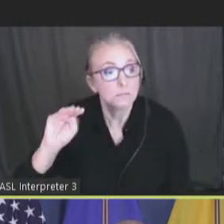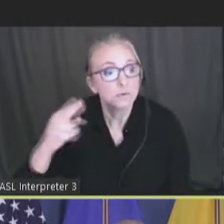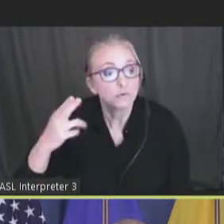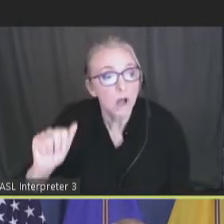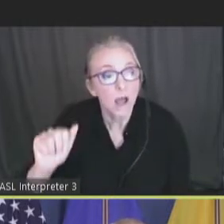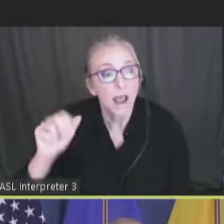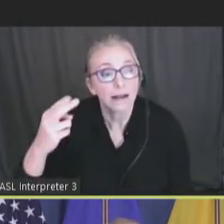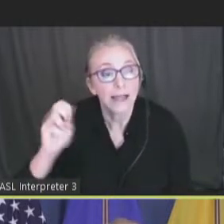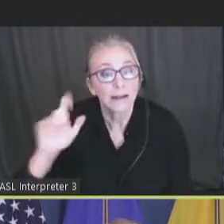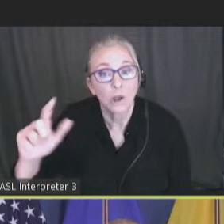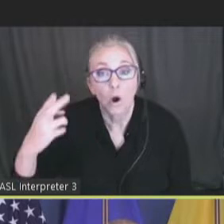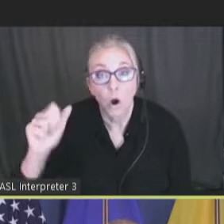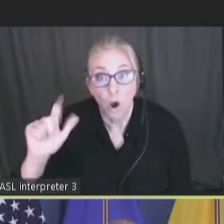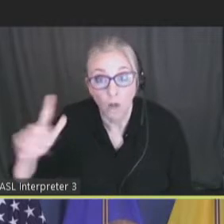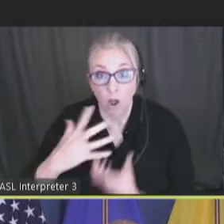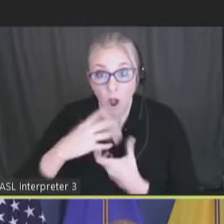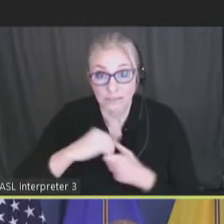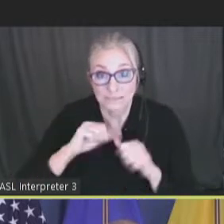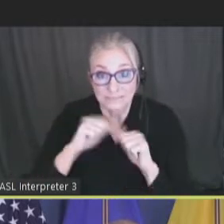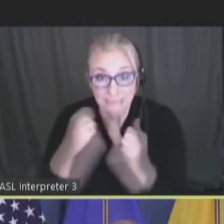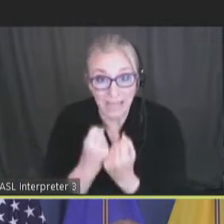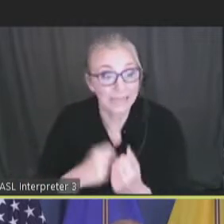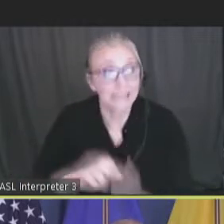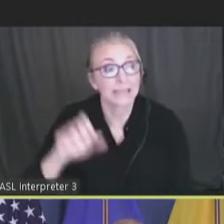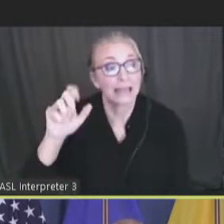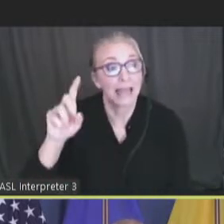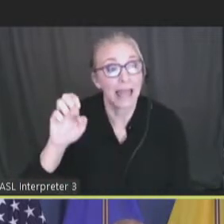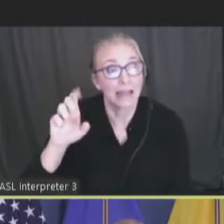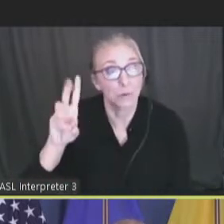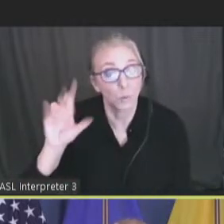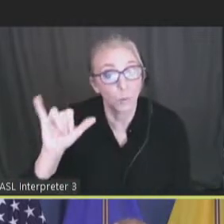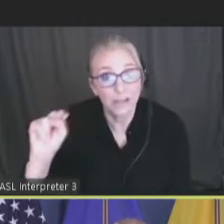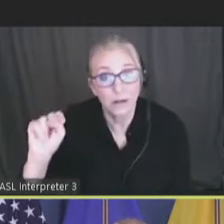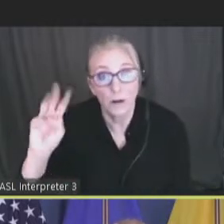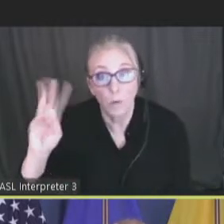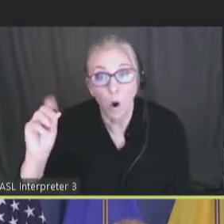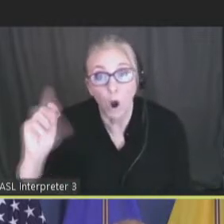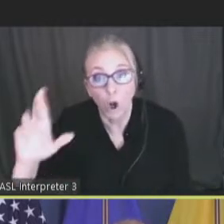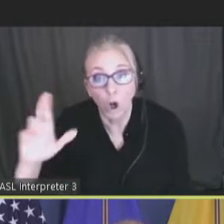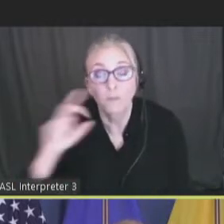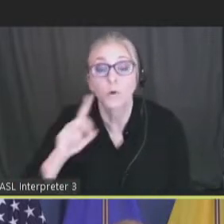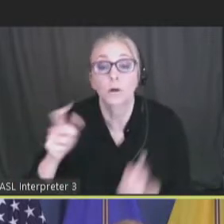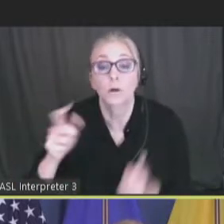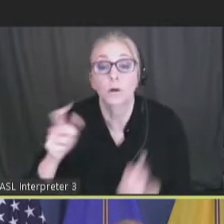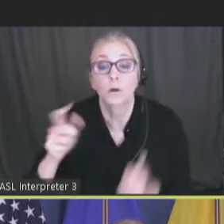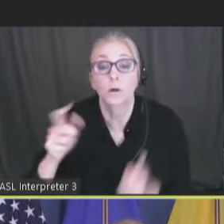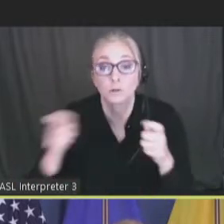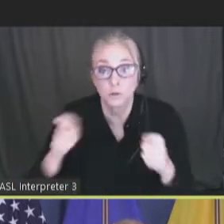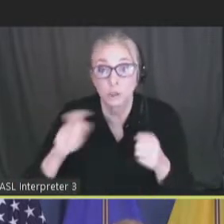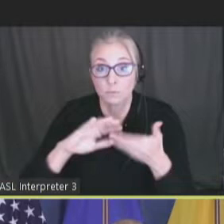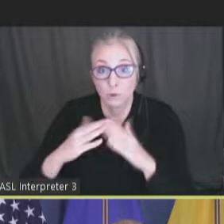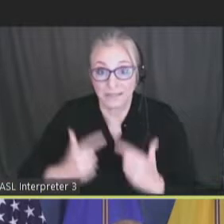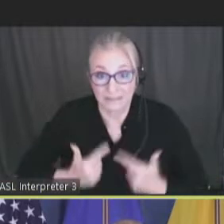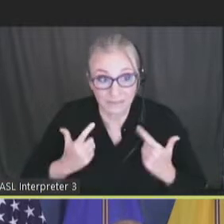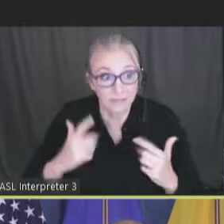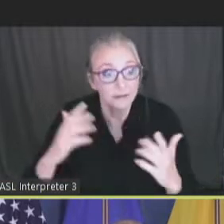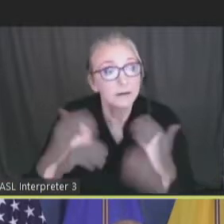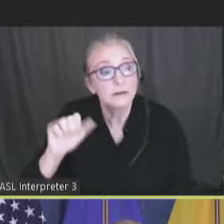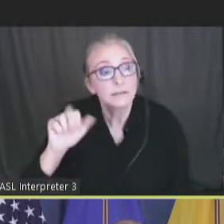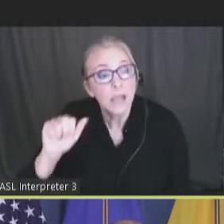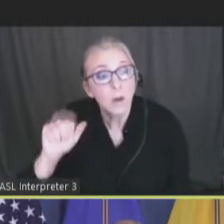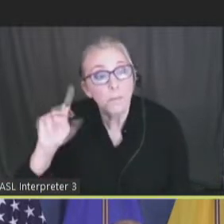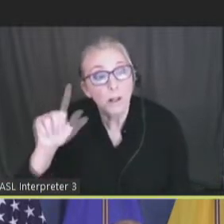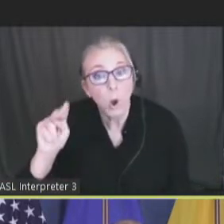from the Autism Society, Edmund Walker from the Administration for Community Living, Sarah Maloney from U.S.